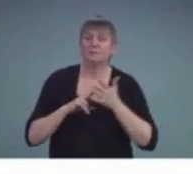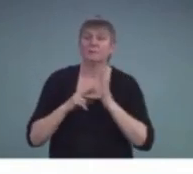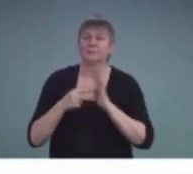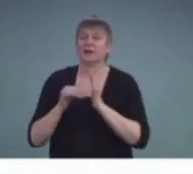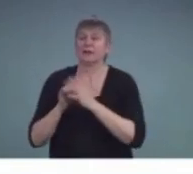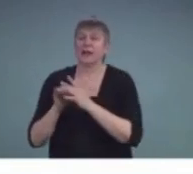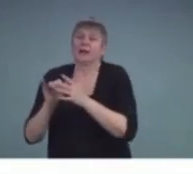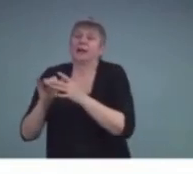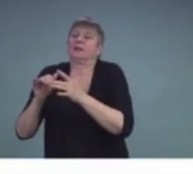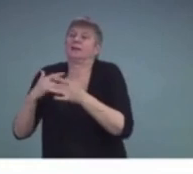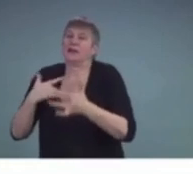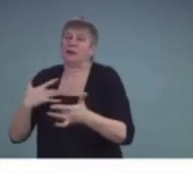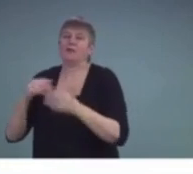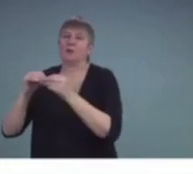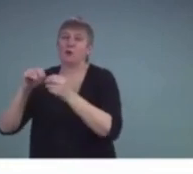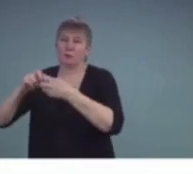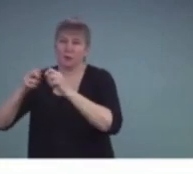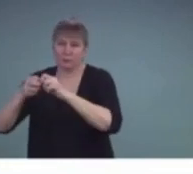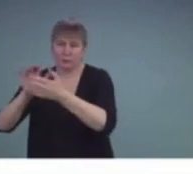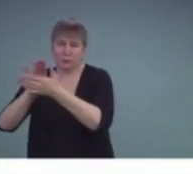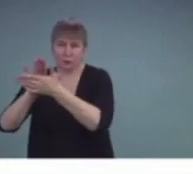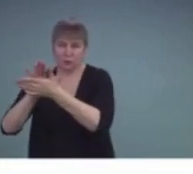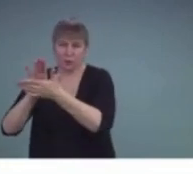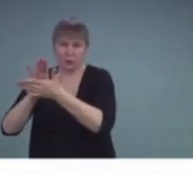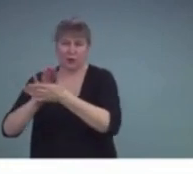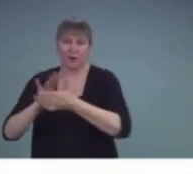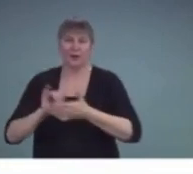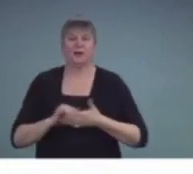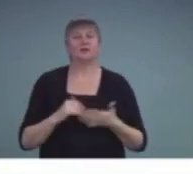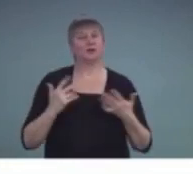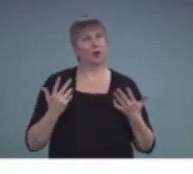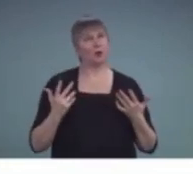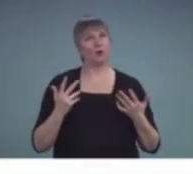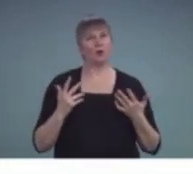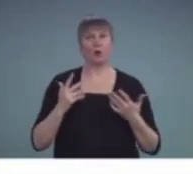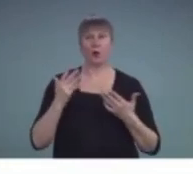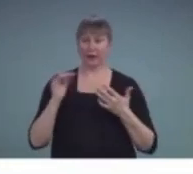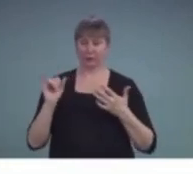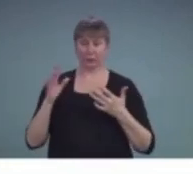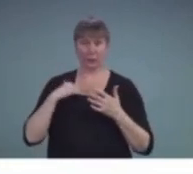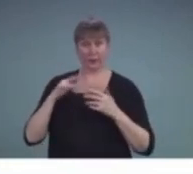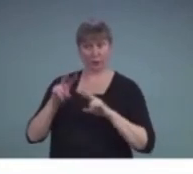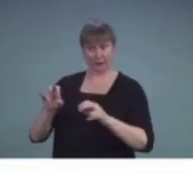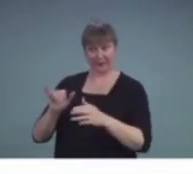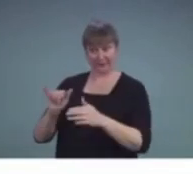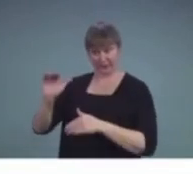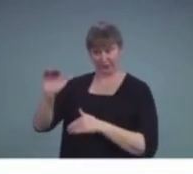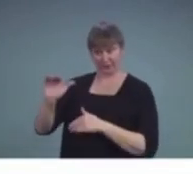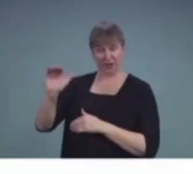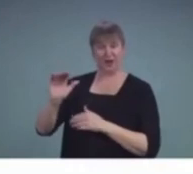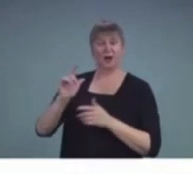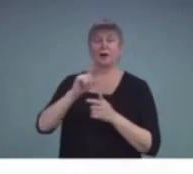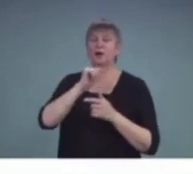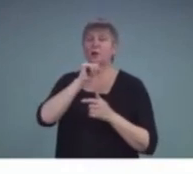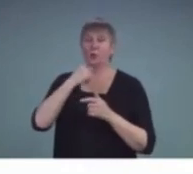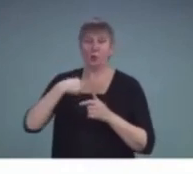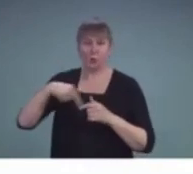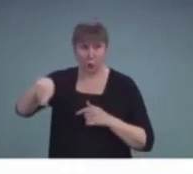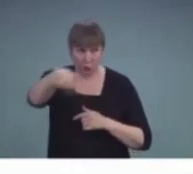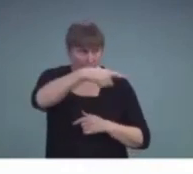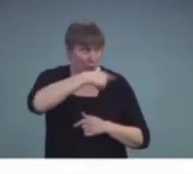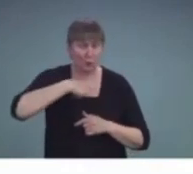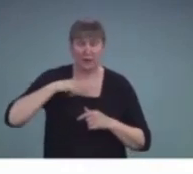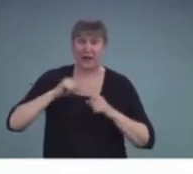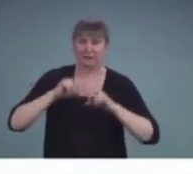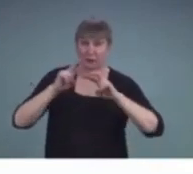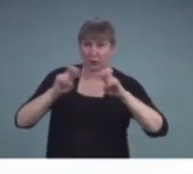as we're looking at this population of children, is to make sure that we have looked at all of these internal factors and then looked at whatever